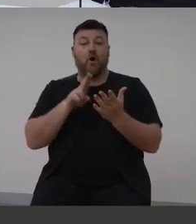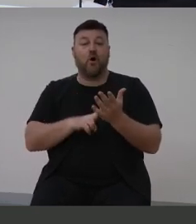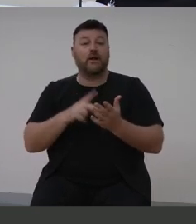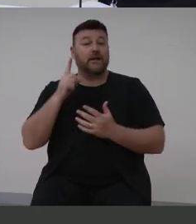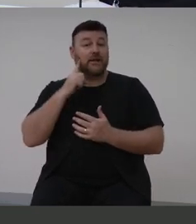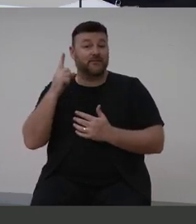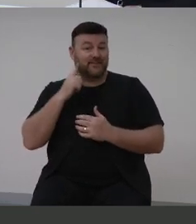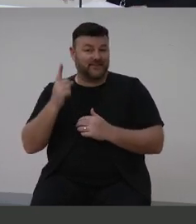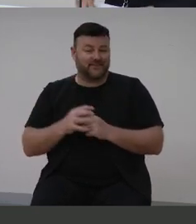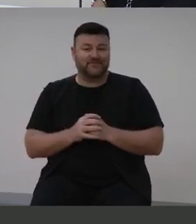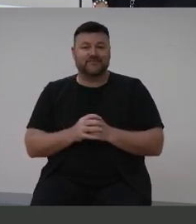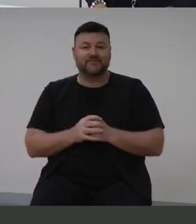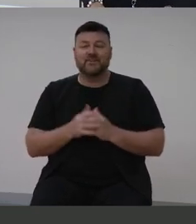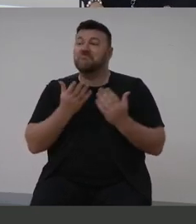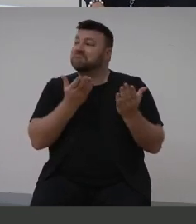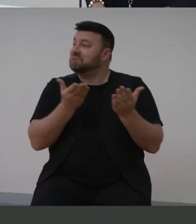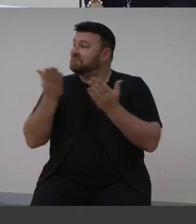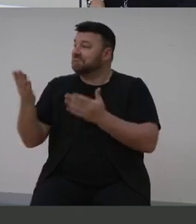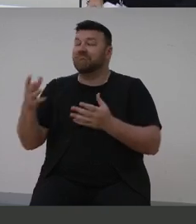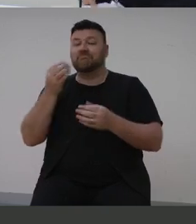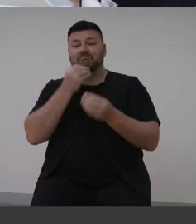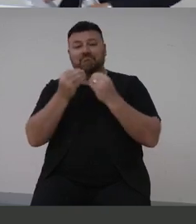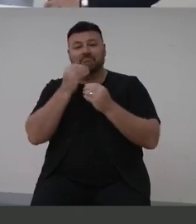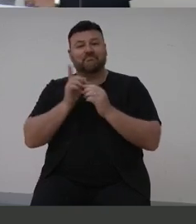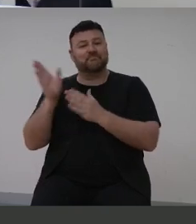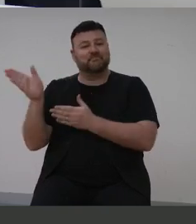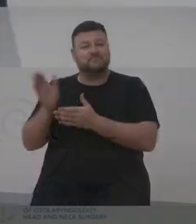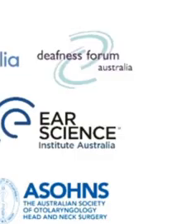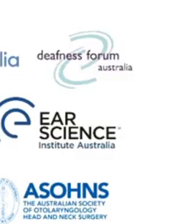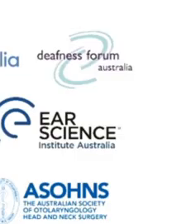you to join us for something to eat at Nepoia. Thank you.